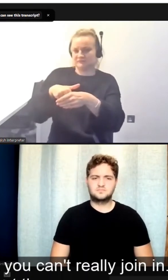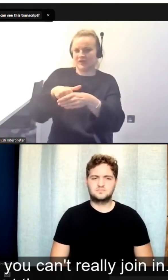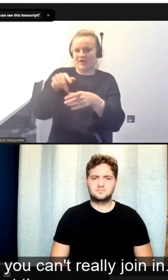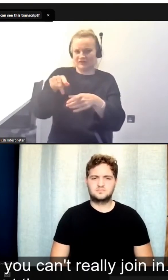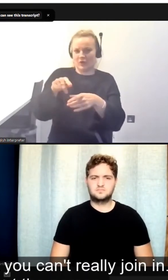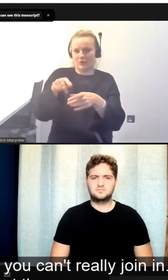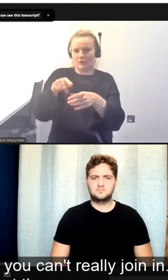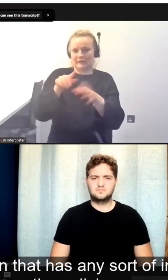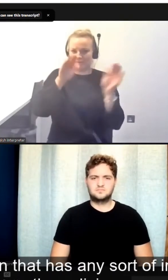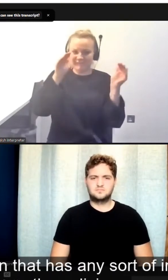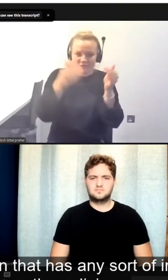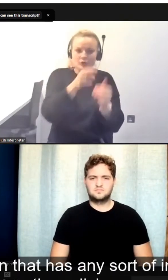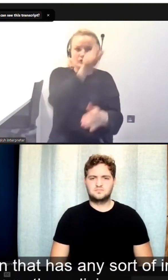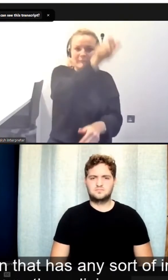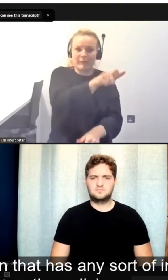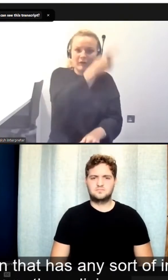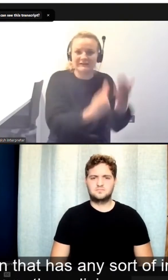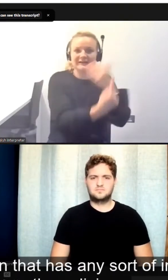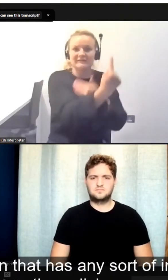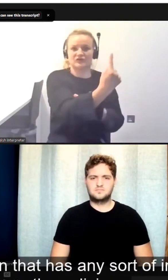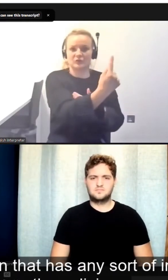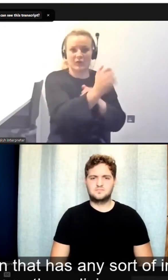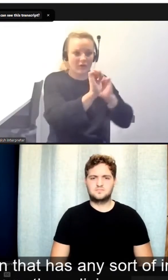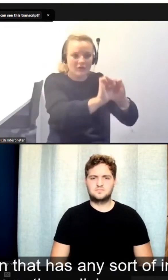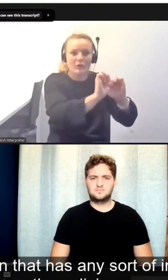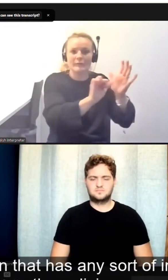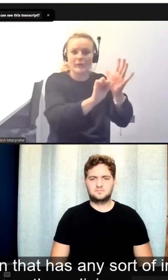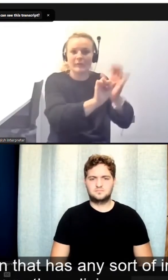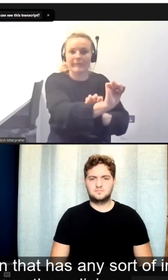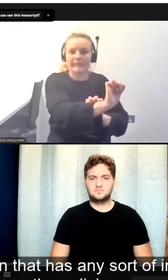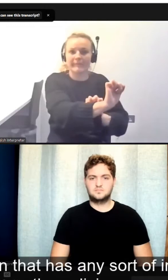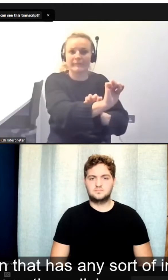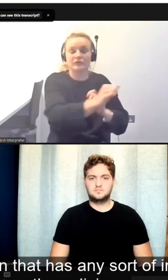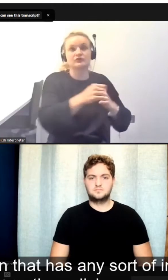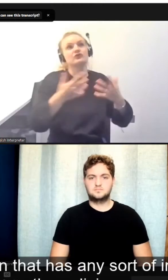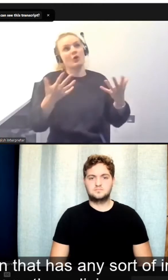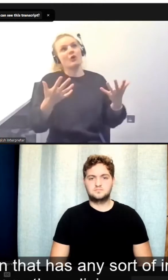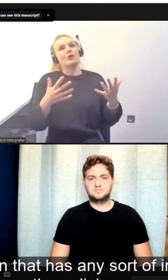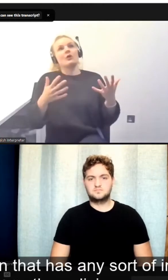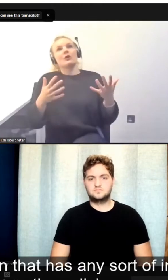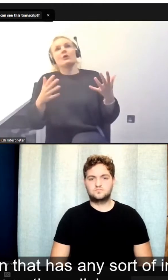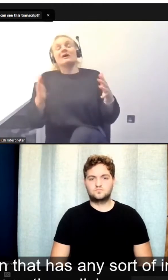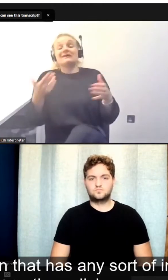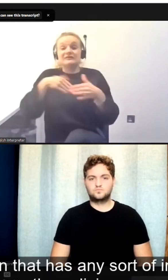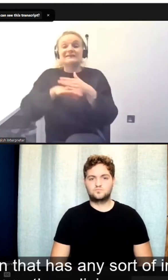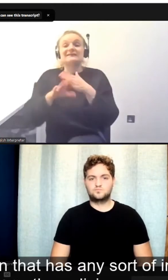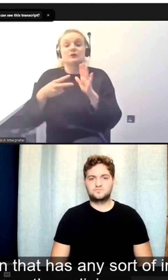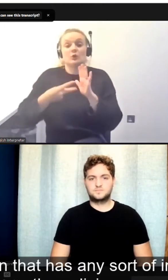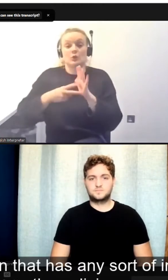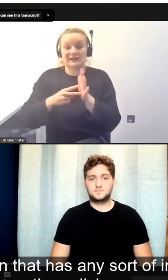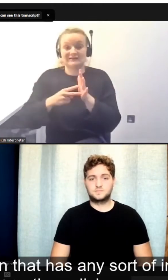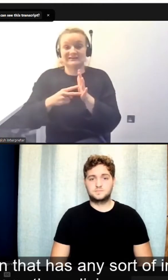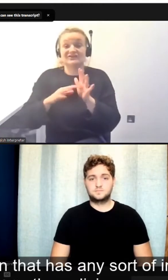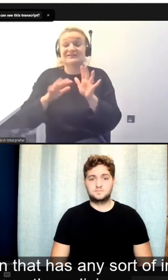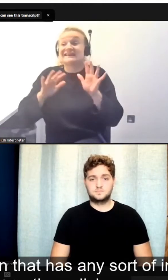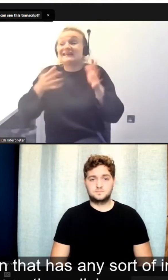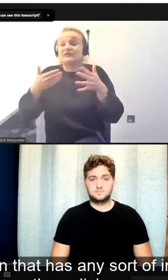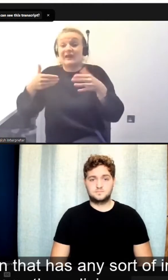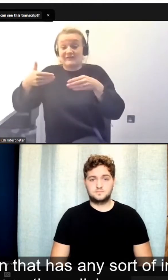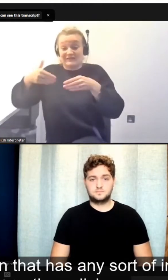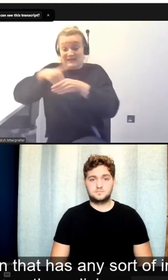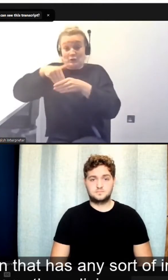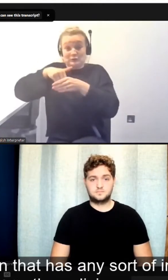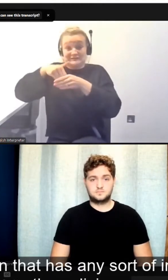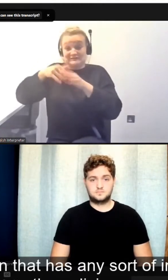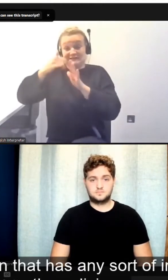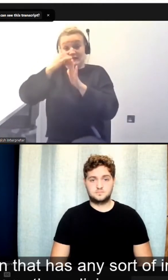the person. So I would if you're in a organization that has any sort of inclusivity policy,